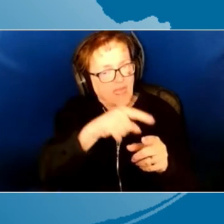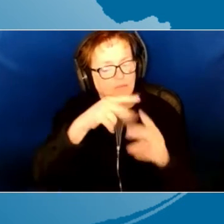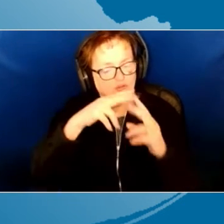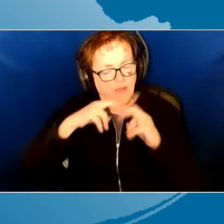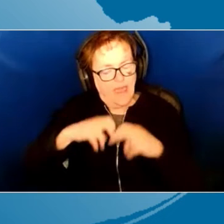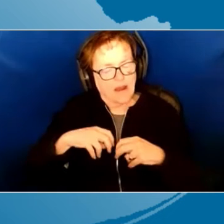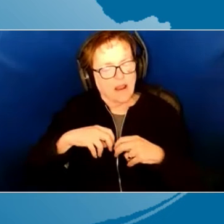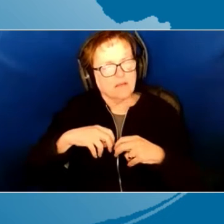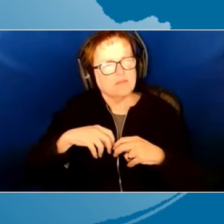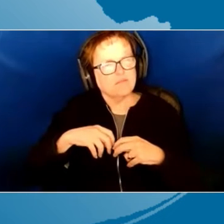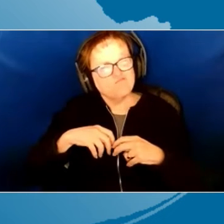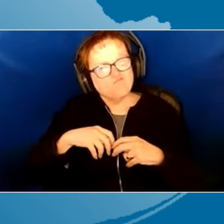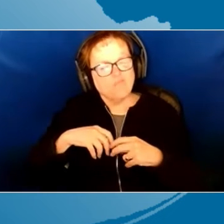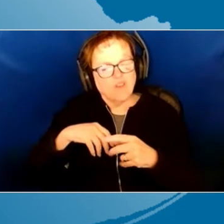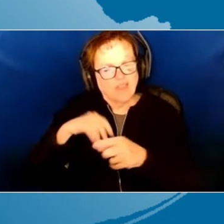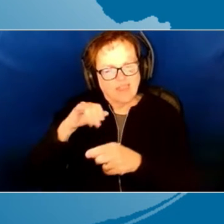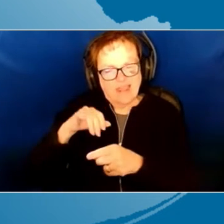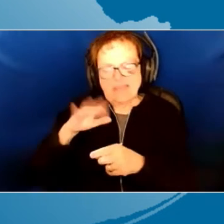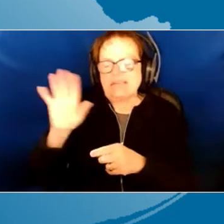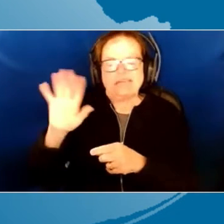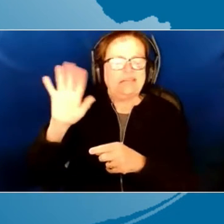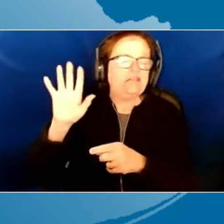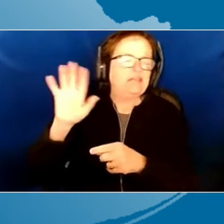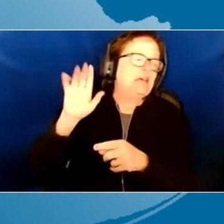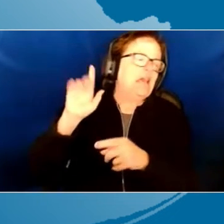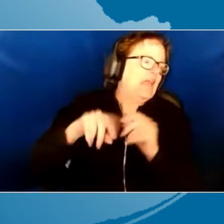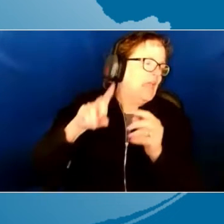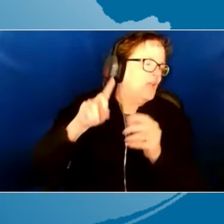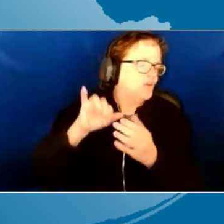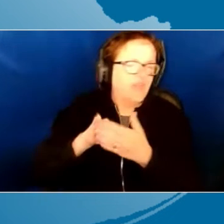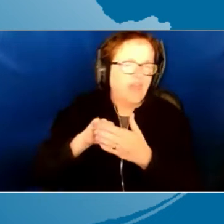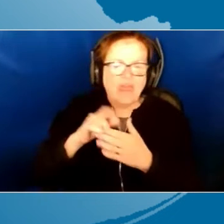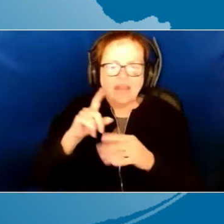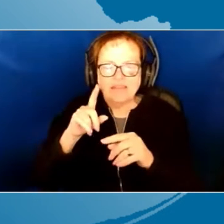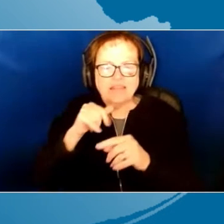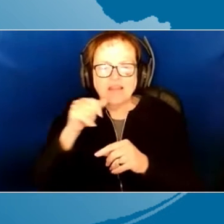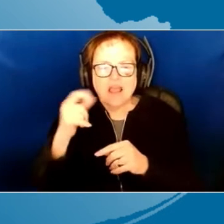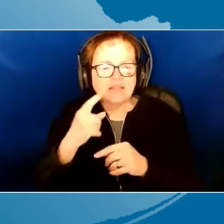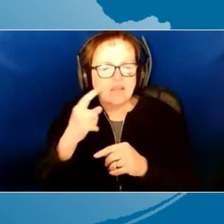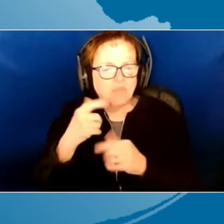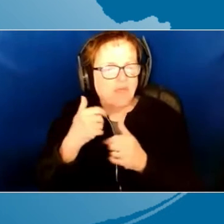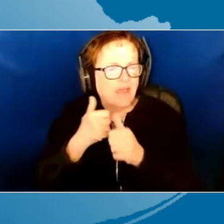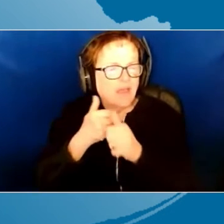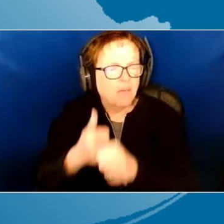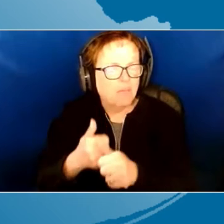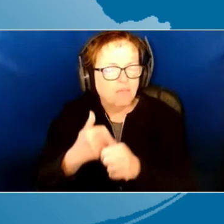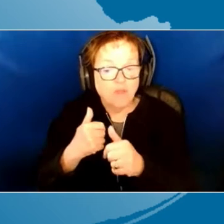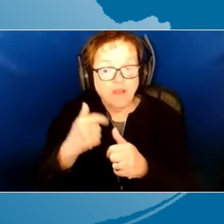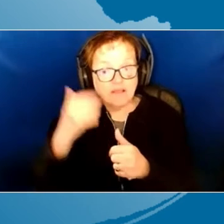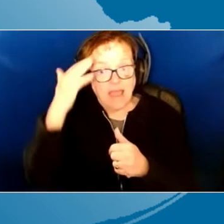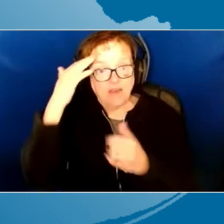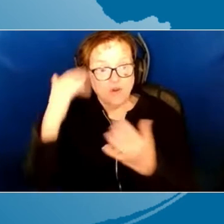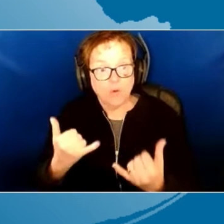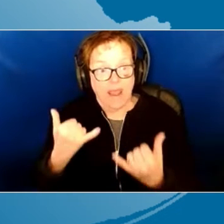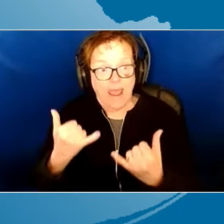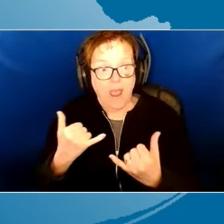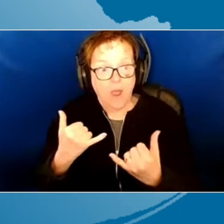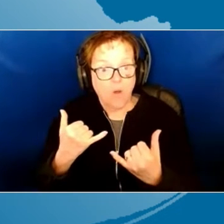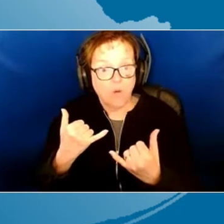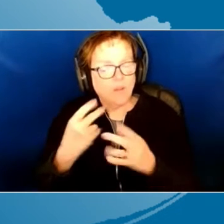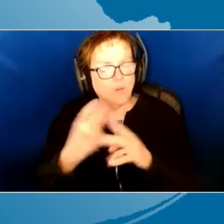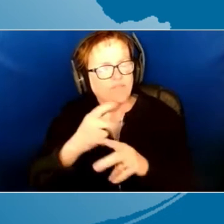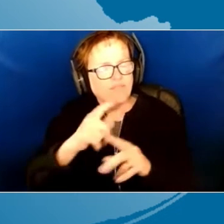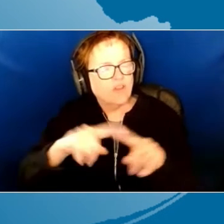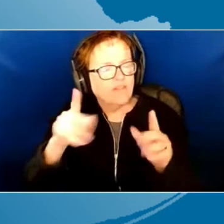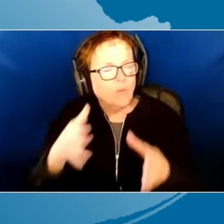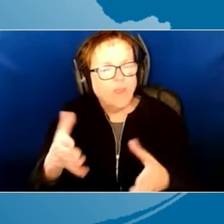know if they think that, yeah, I couldn't do that. That's not something I could do. Because I need to know now while I'm there so we can figure out something else.